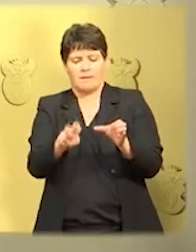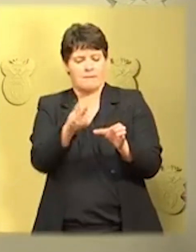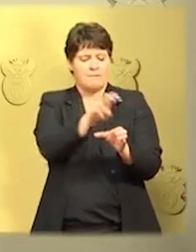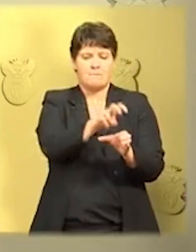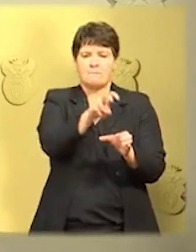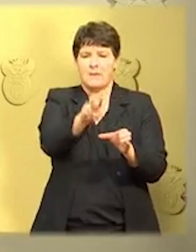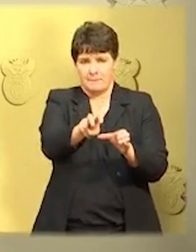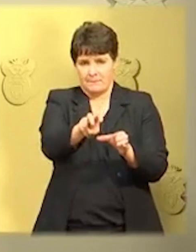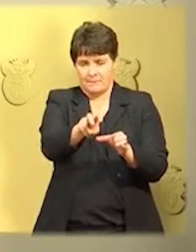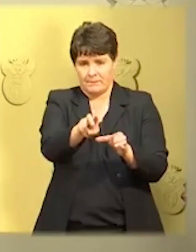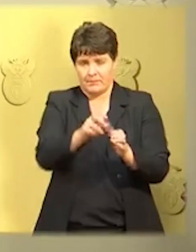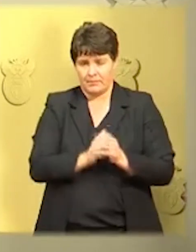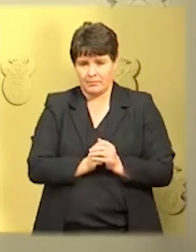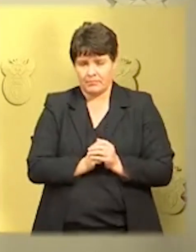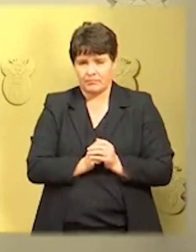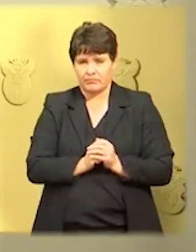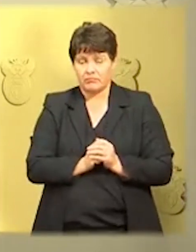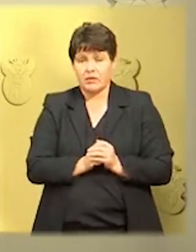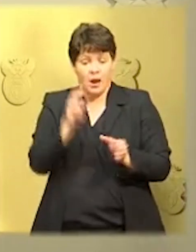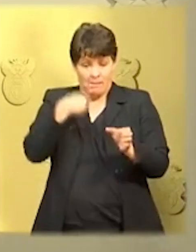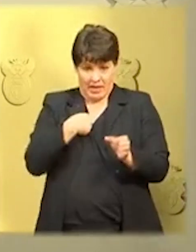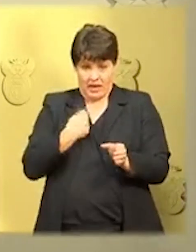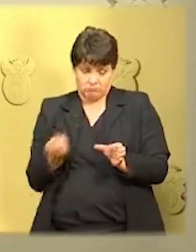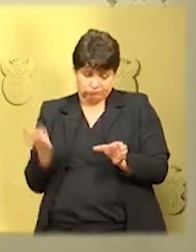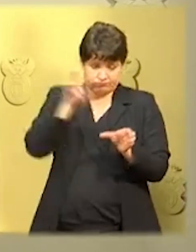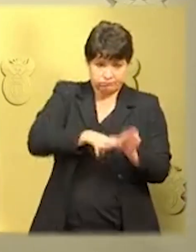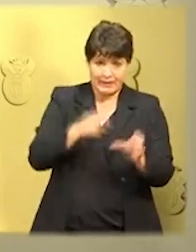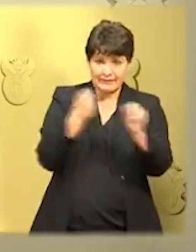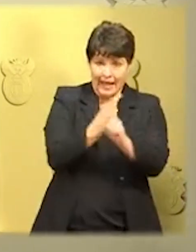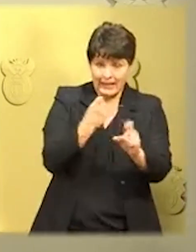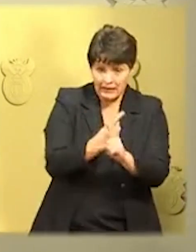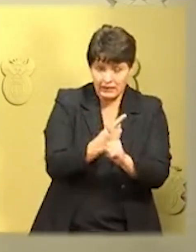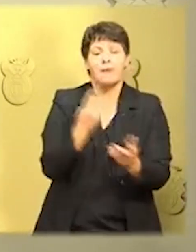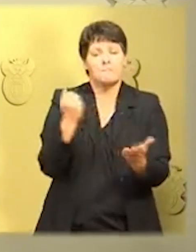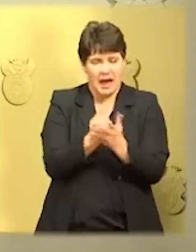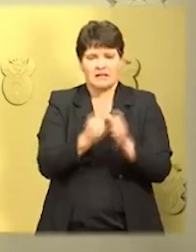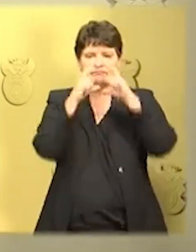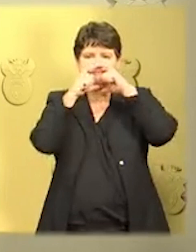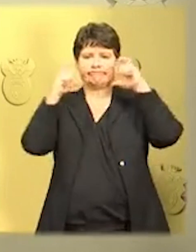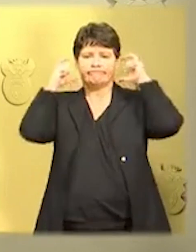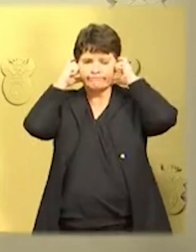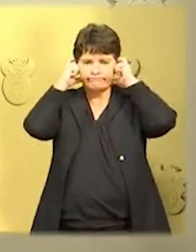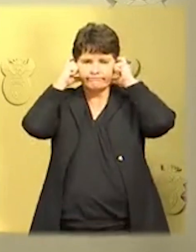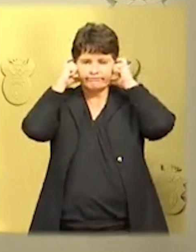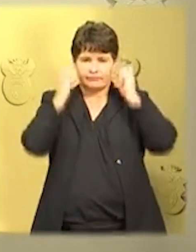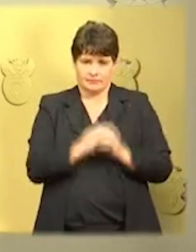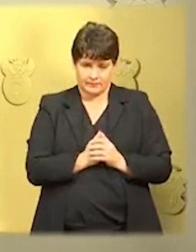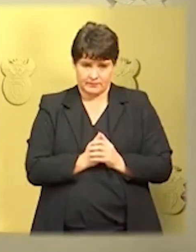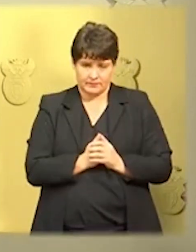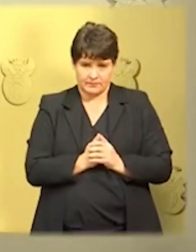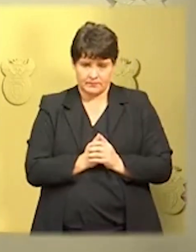must wear a face mask. The public is encouraged to stay at home